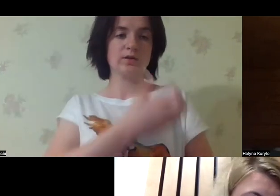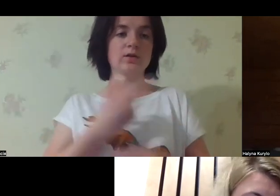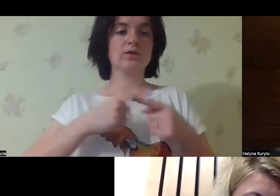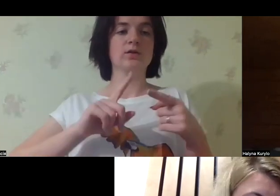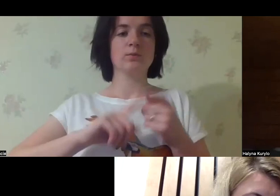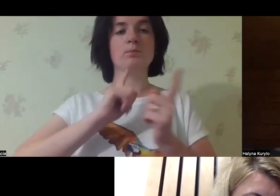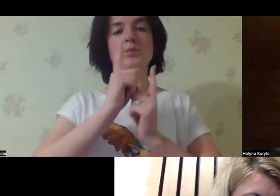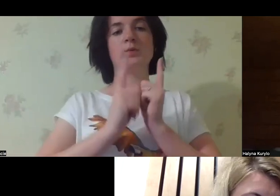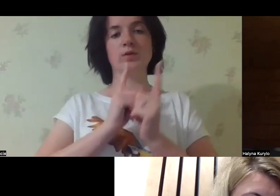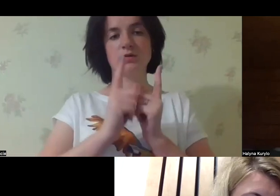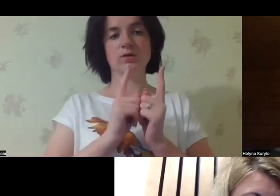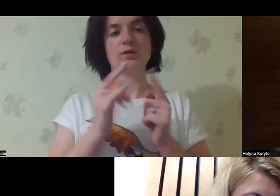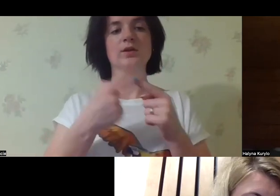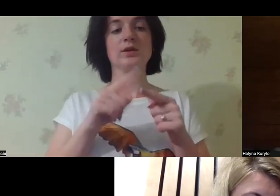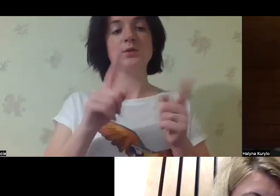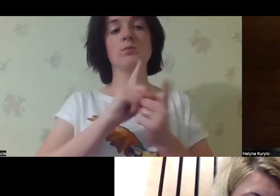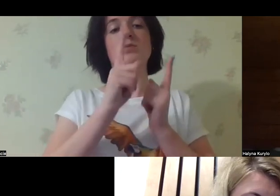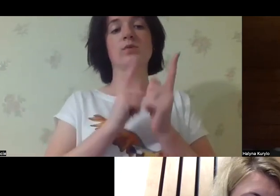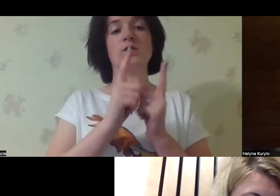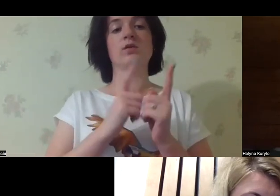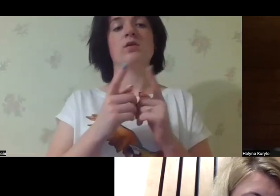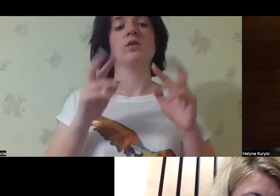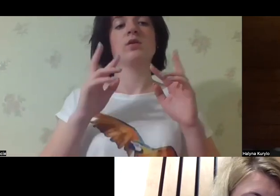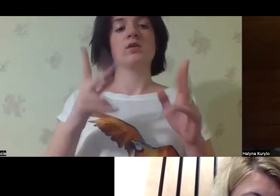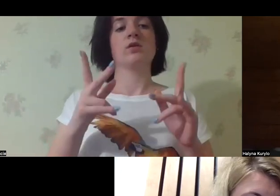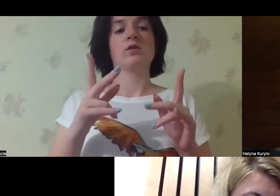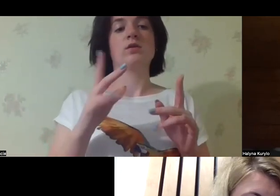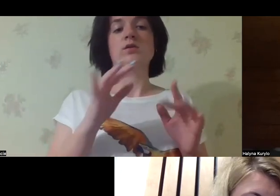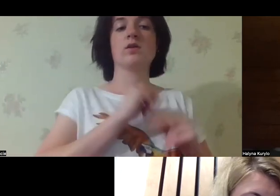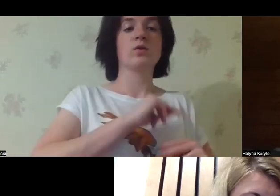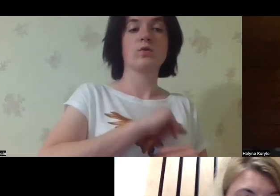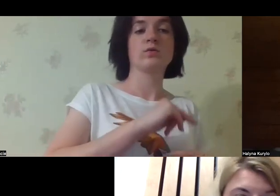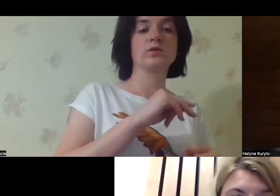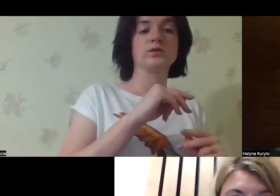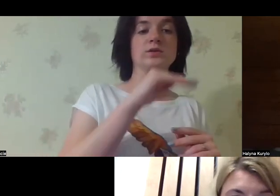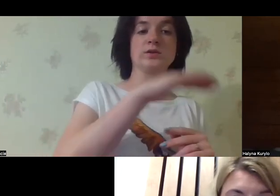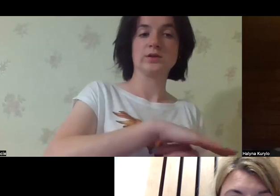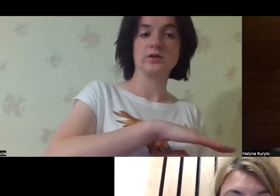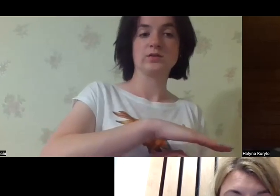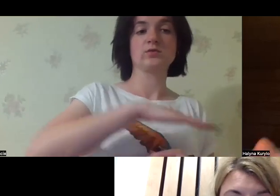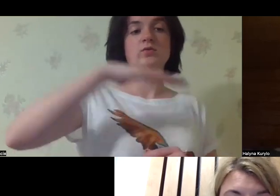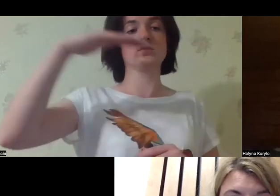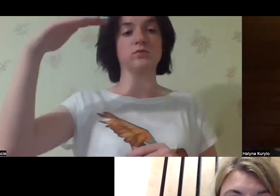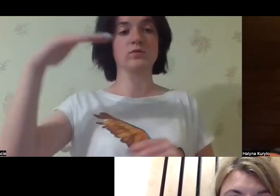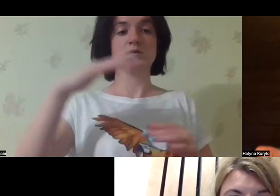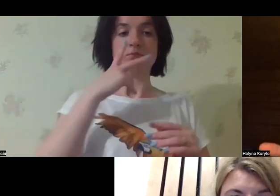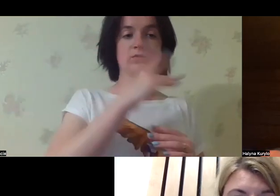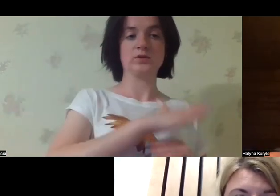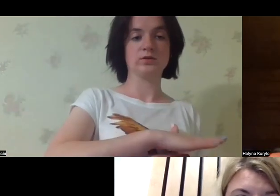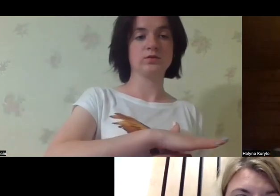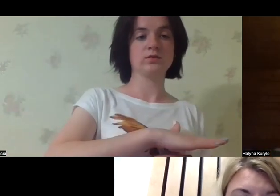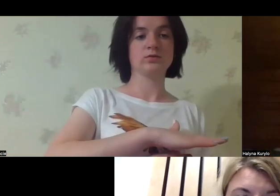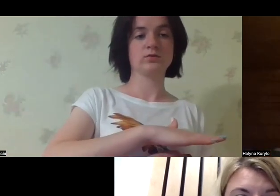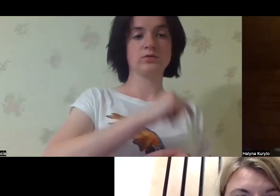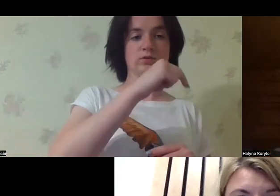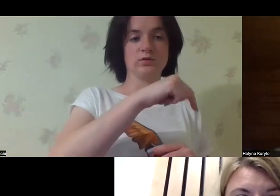unfortunately, and we can change it. And the same as